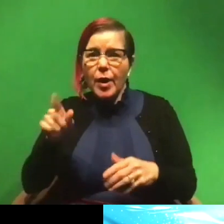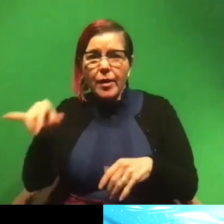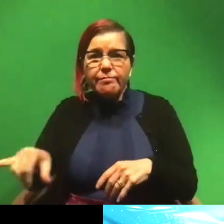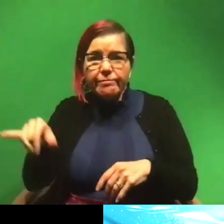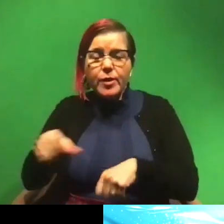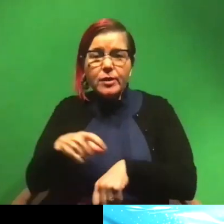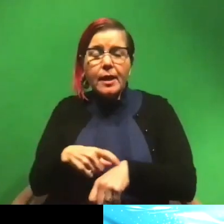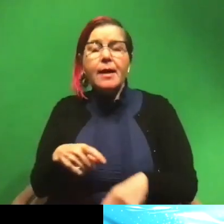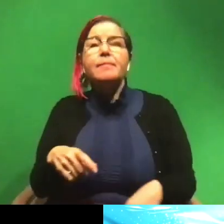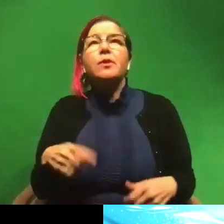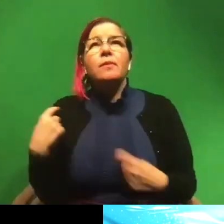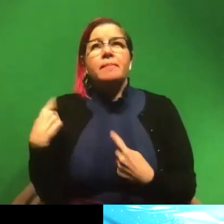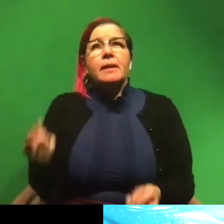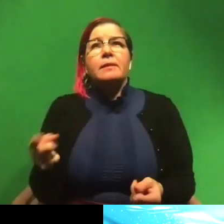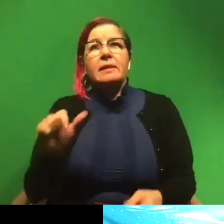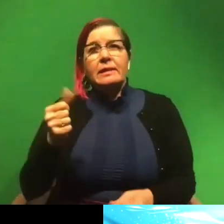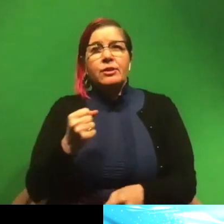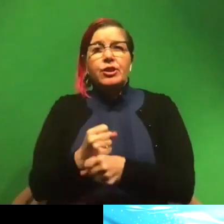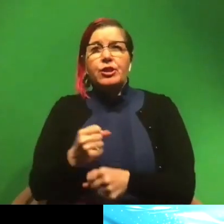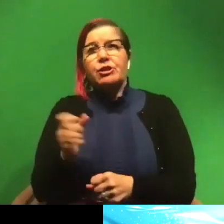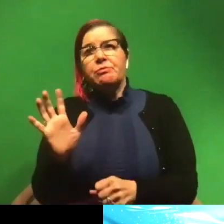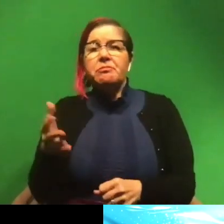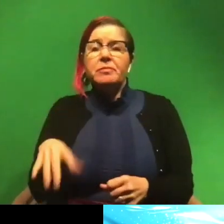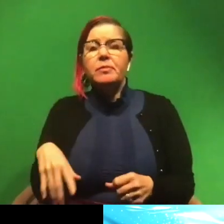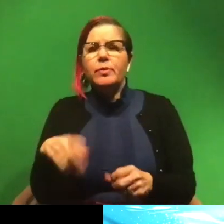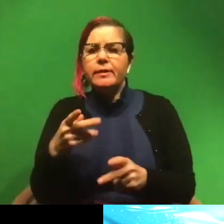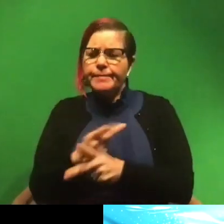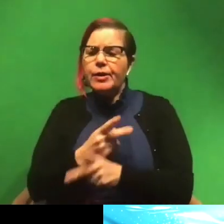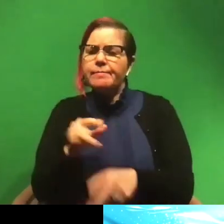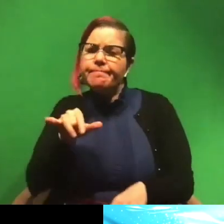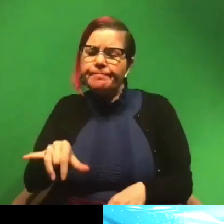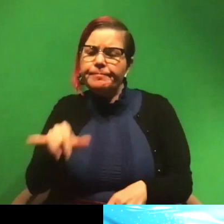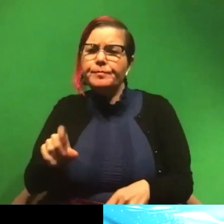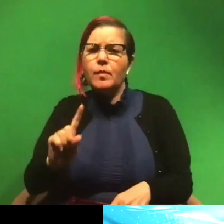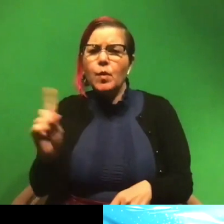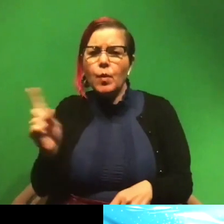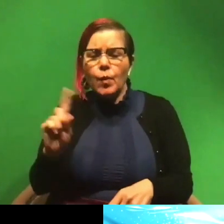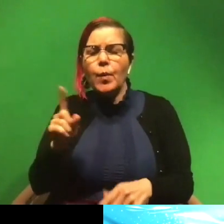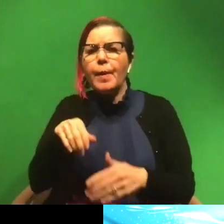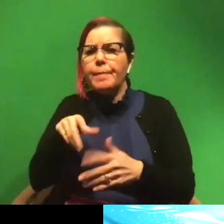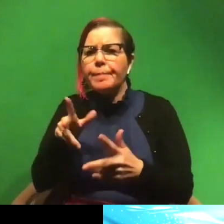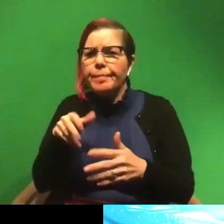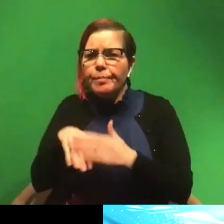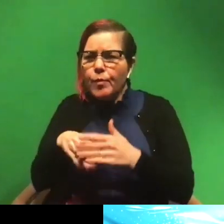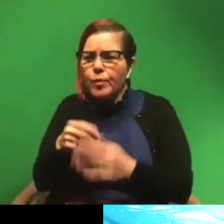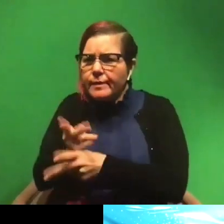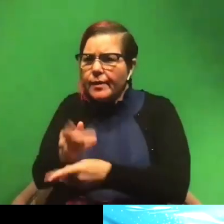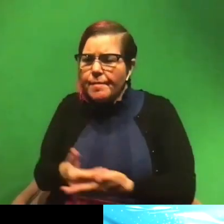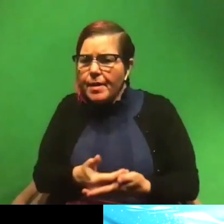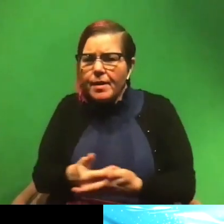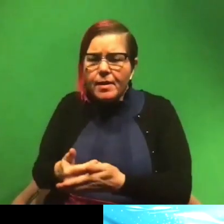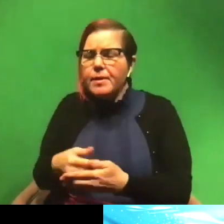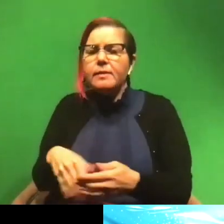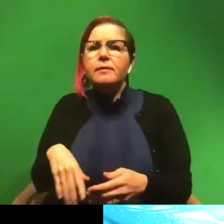So in the past 10 years or so, we figured out kind of where their nursery habitats are. So where they are